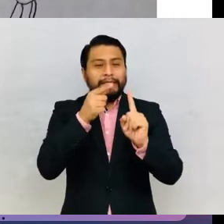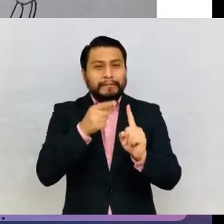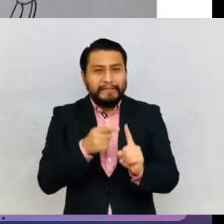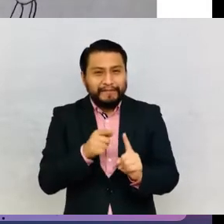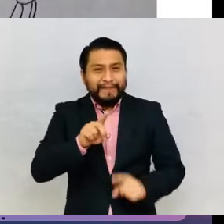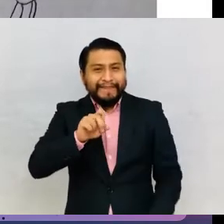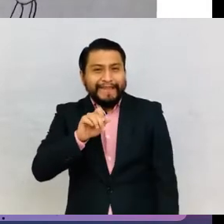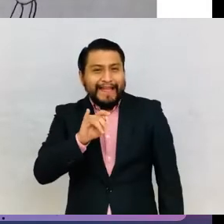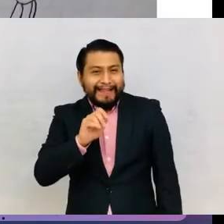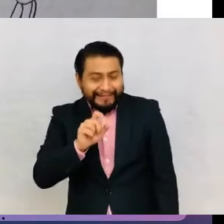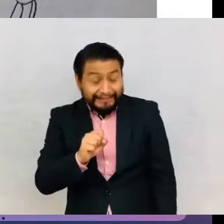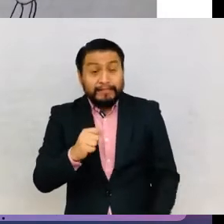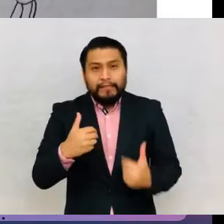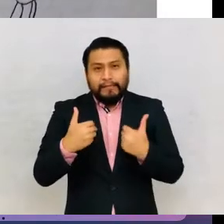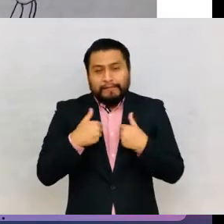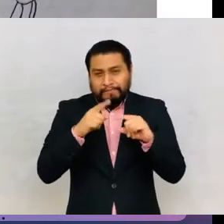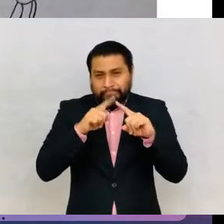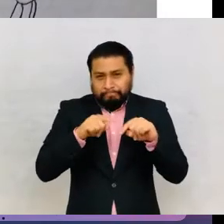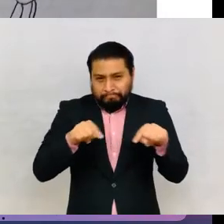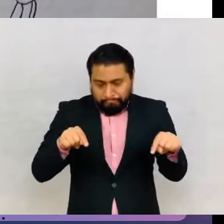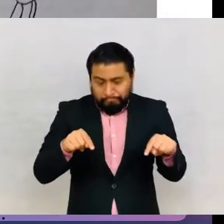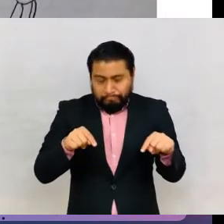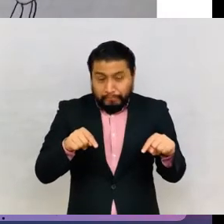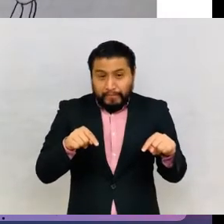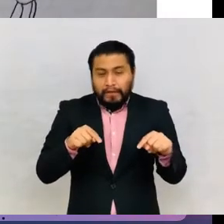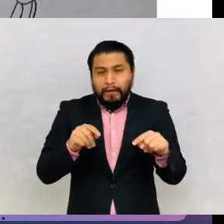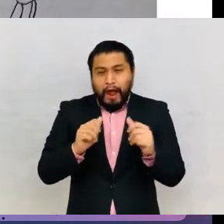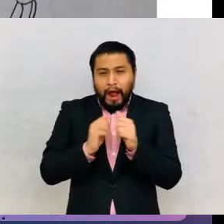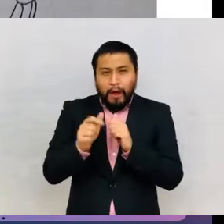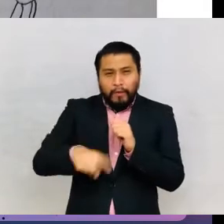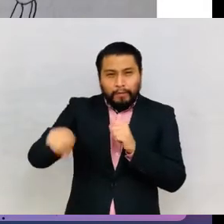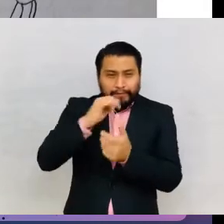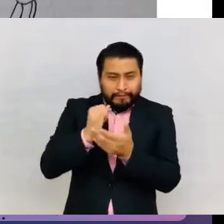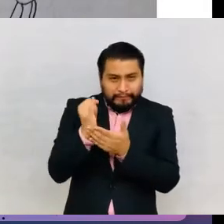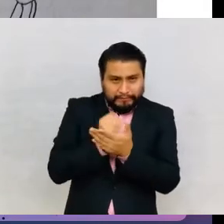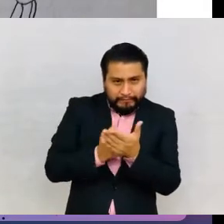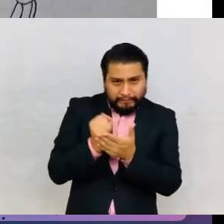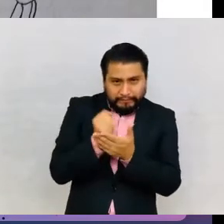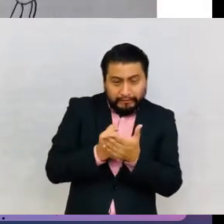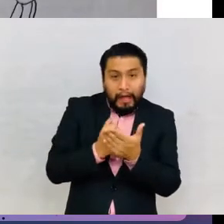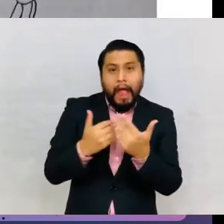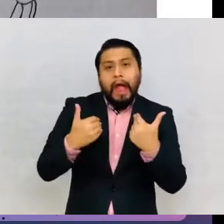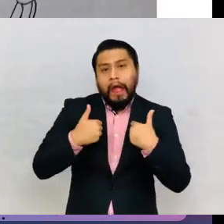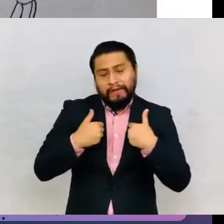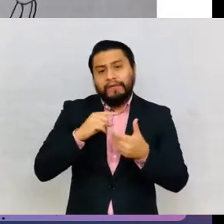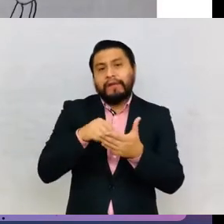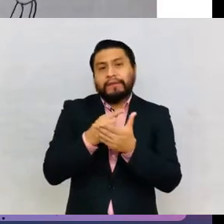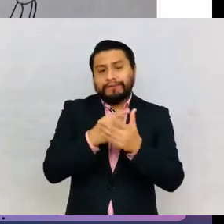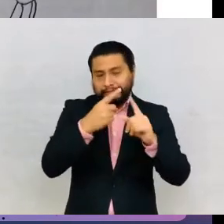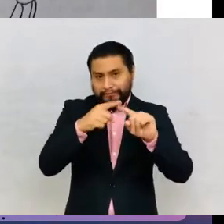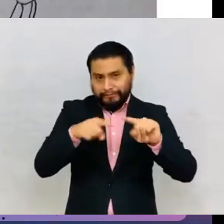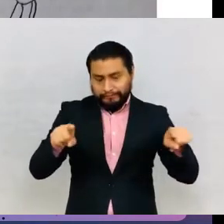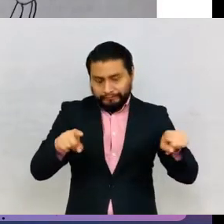and various other characteristics of their drawings, obtain different scores.